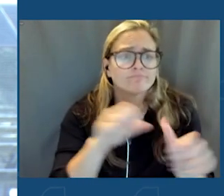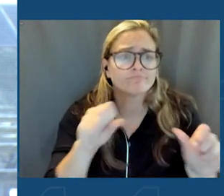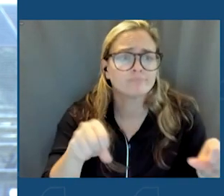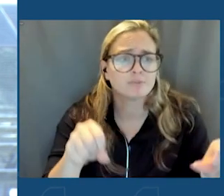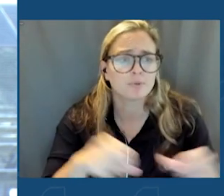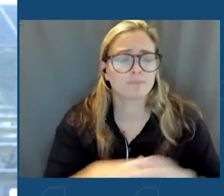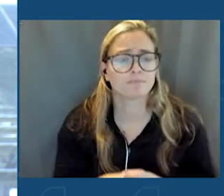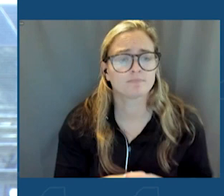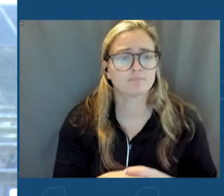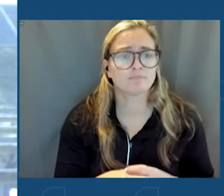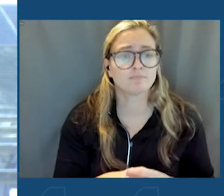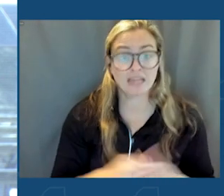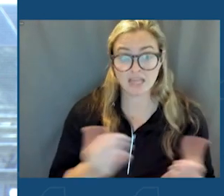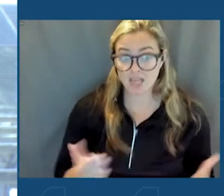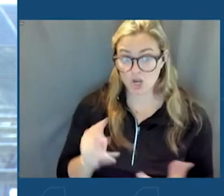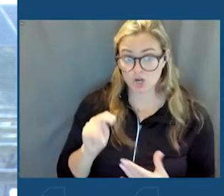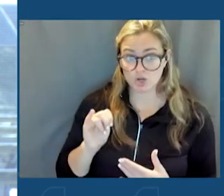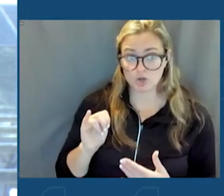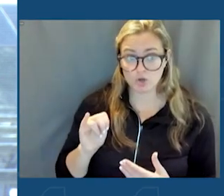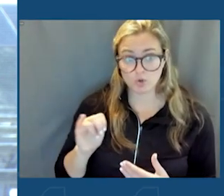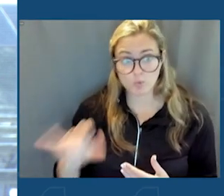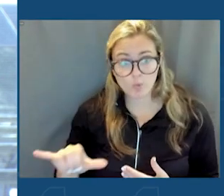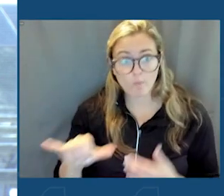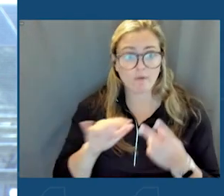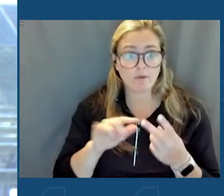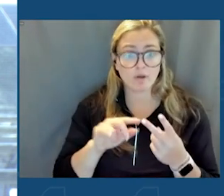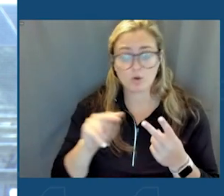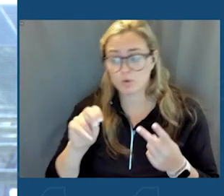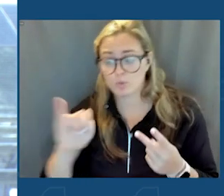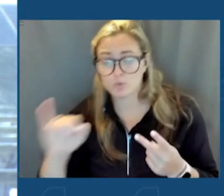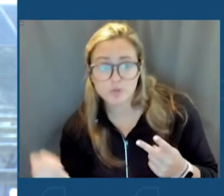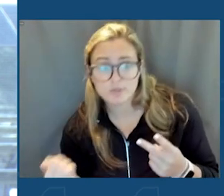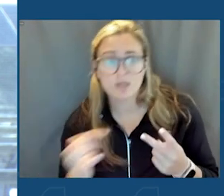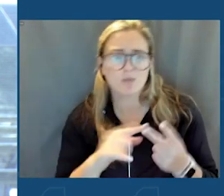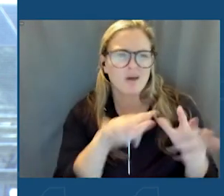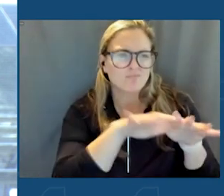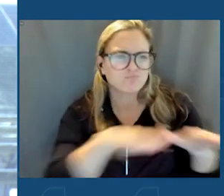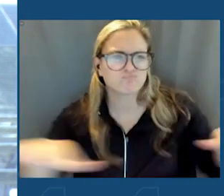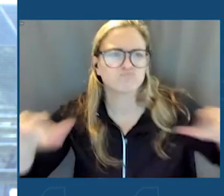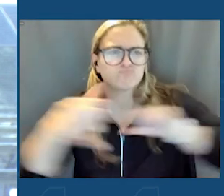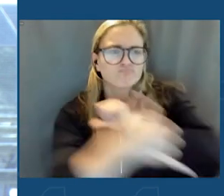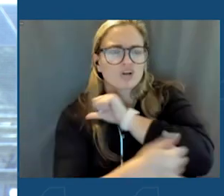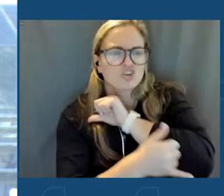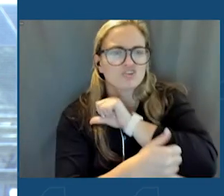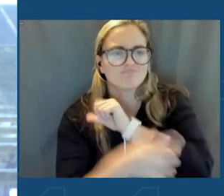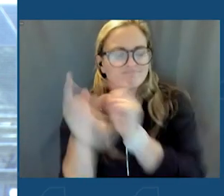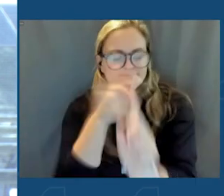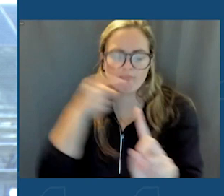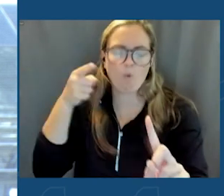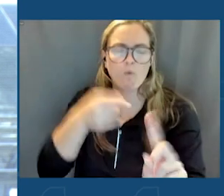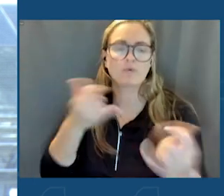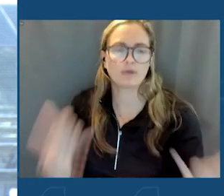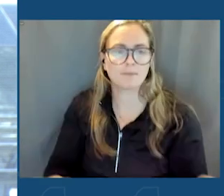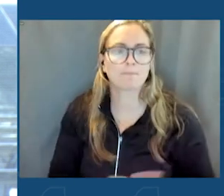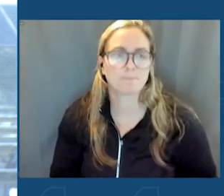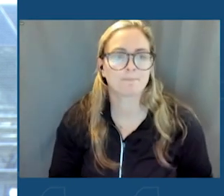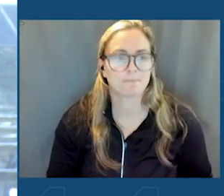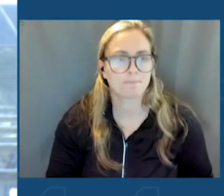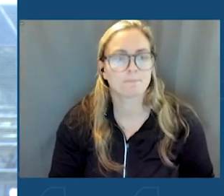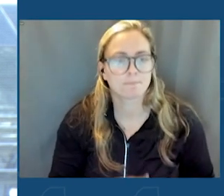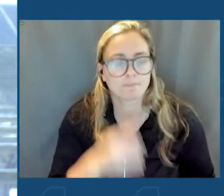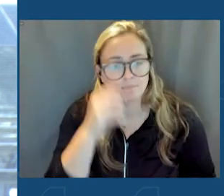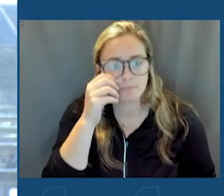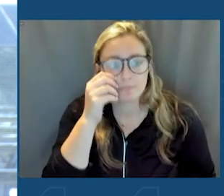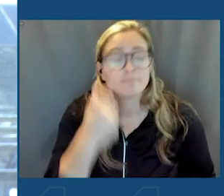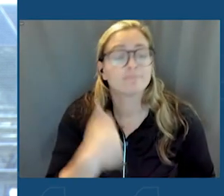Not just here in the New York and New Jersey region, but across the country. And that's exactly what we're doing. Today, our